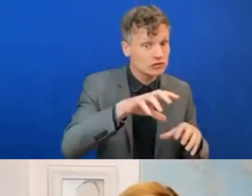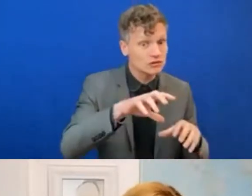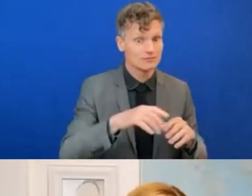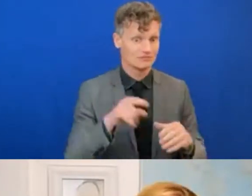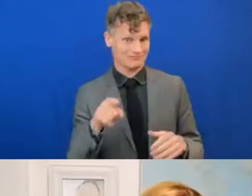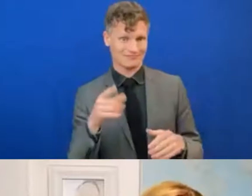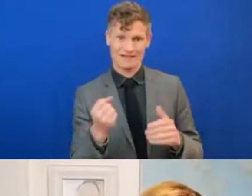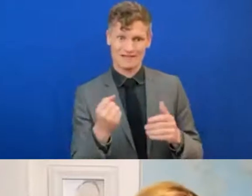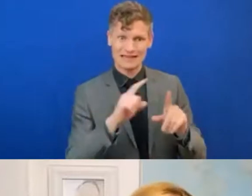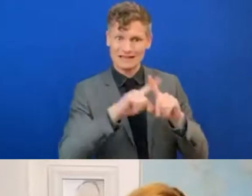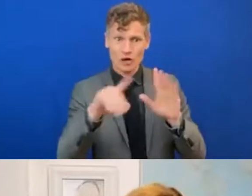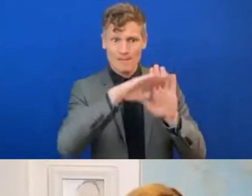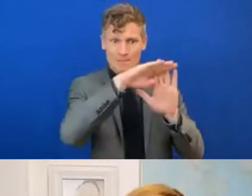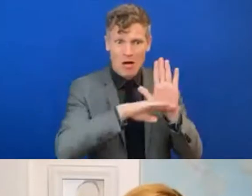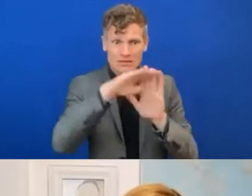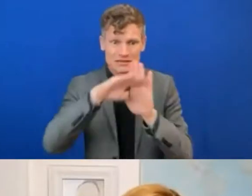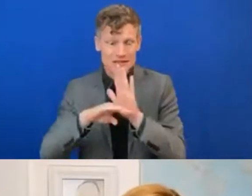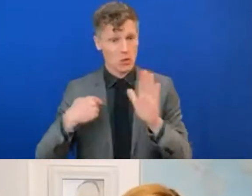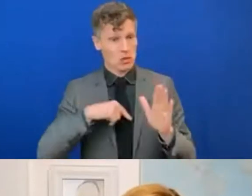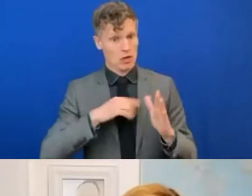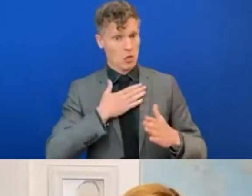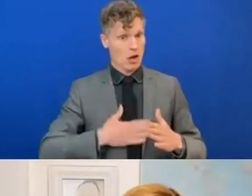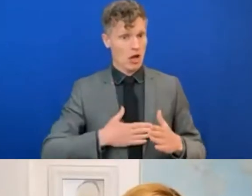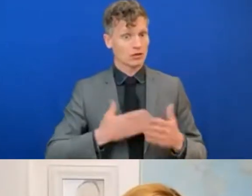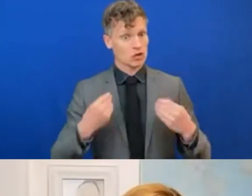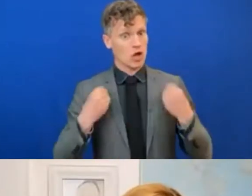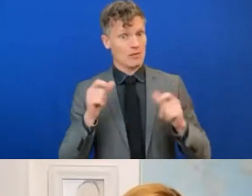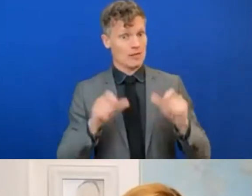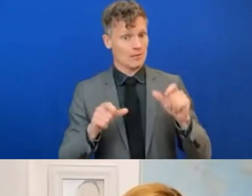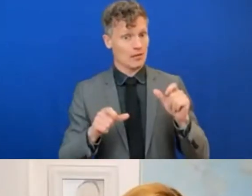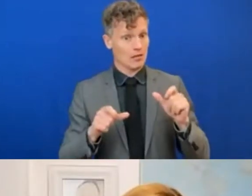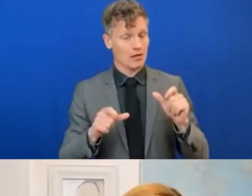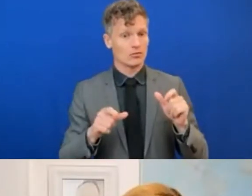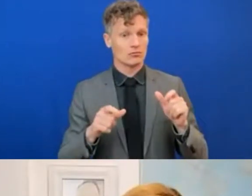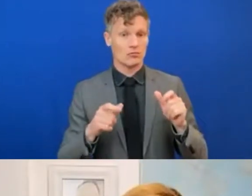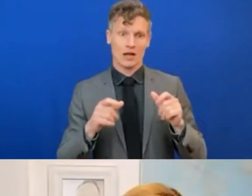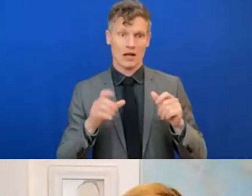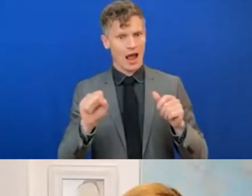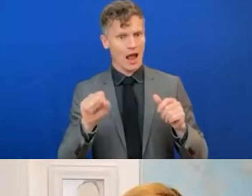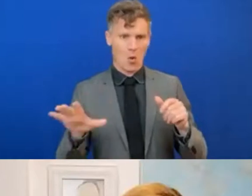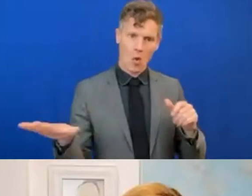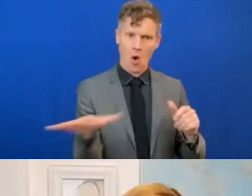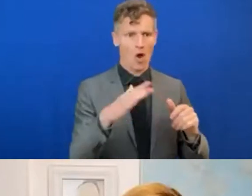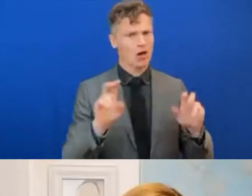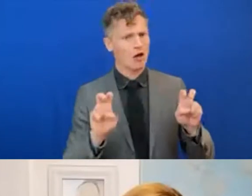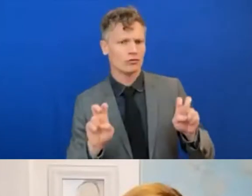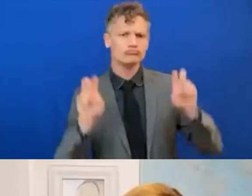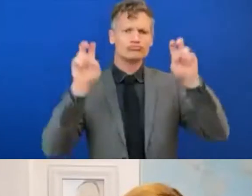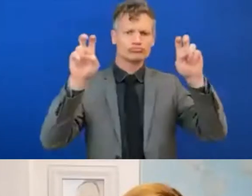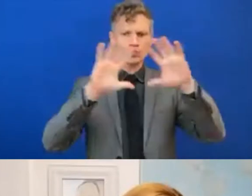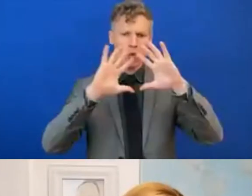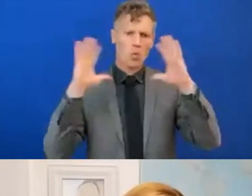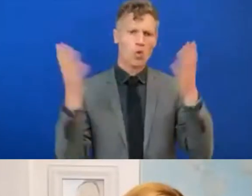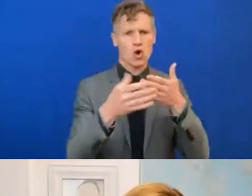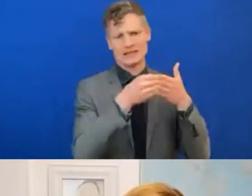that we would like as young people in G20 countries to be included to world leaders. And foremost among that was digital